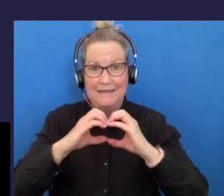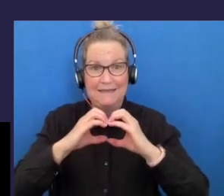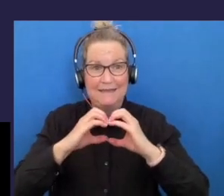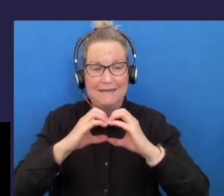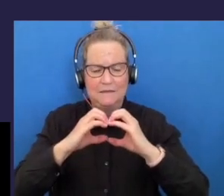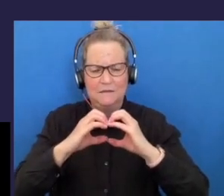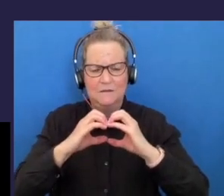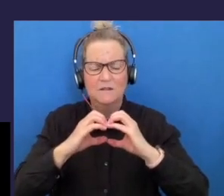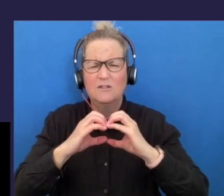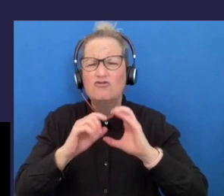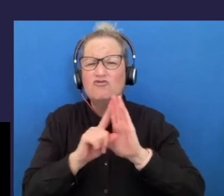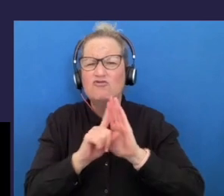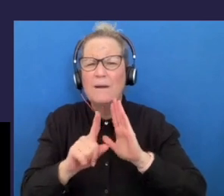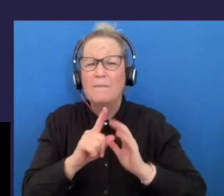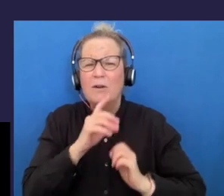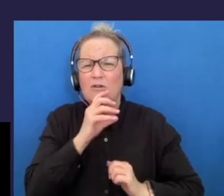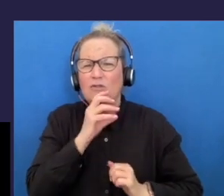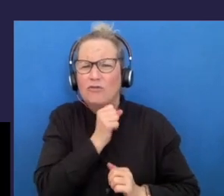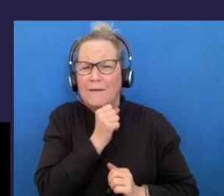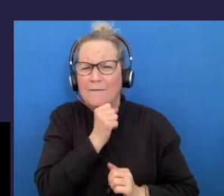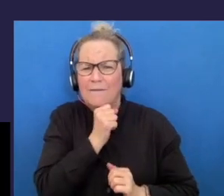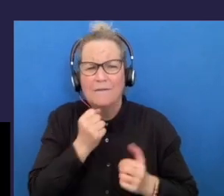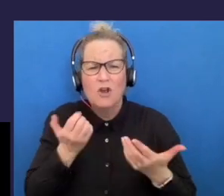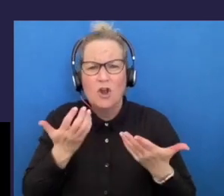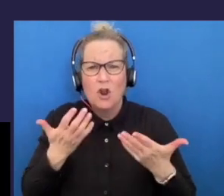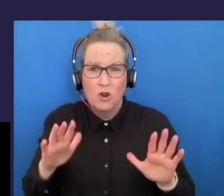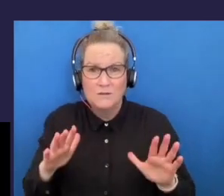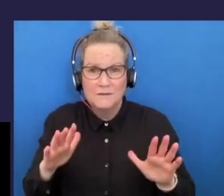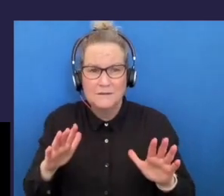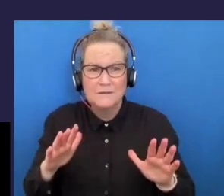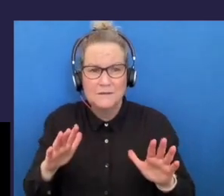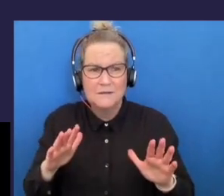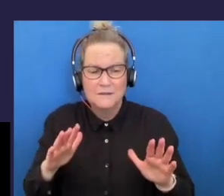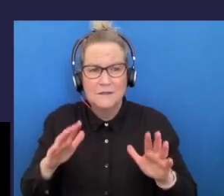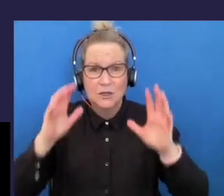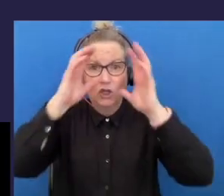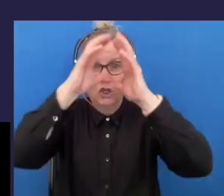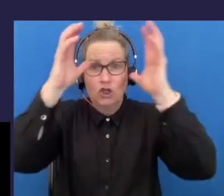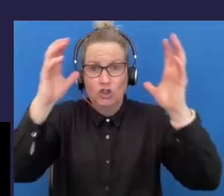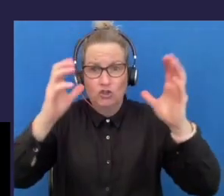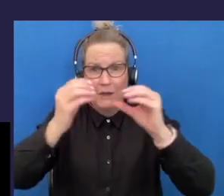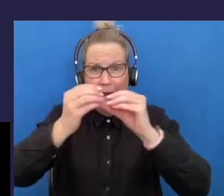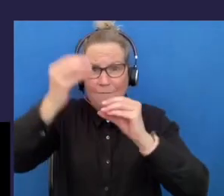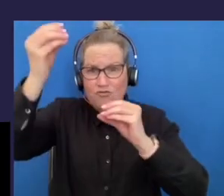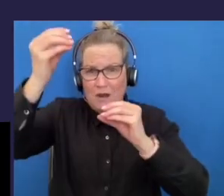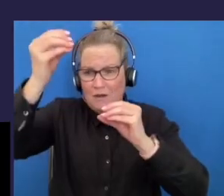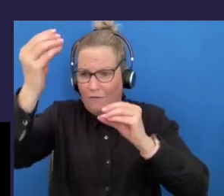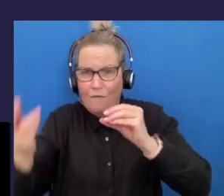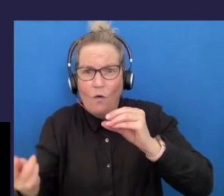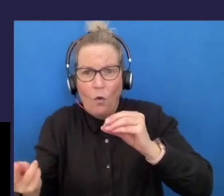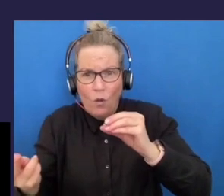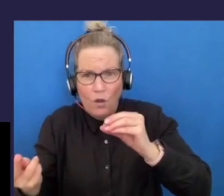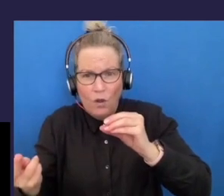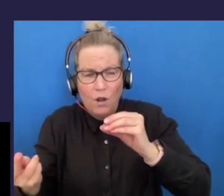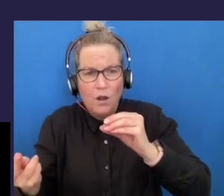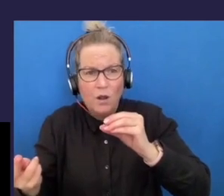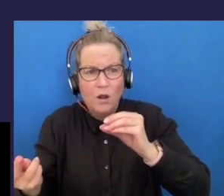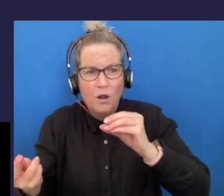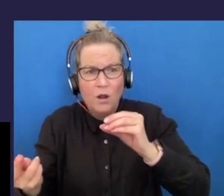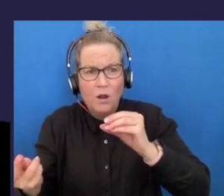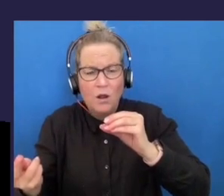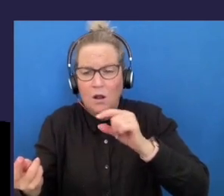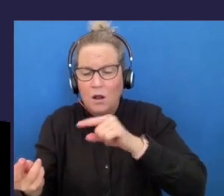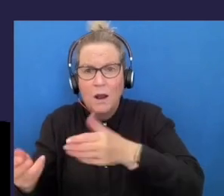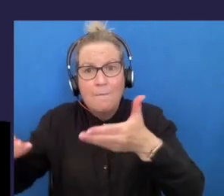loss grief and loss is like when that branch breaks off of the tree falls to that ground and when we bury